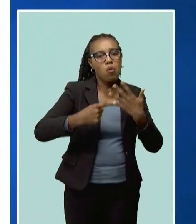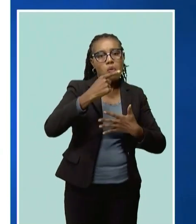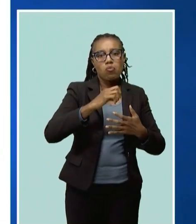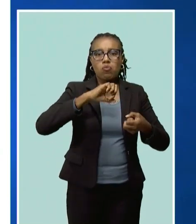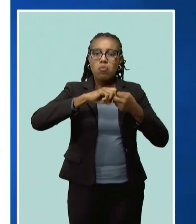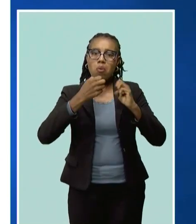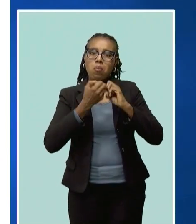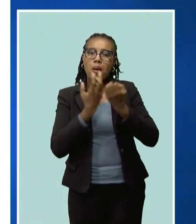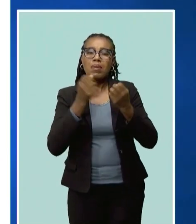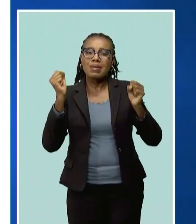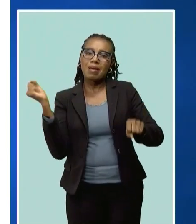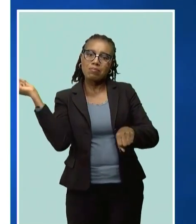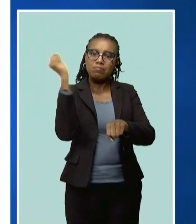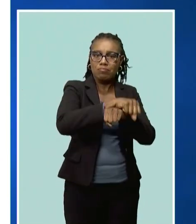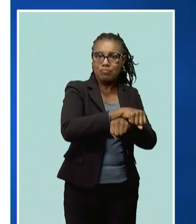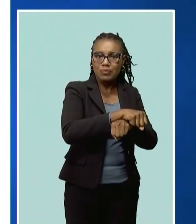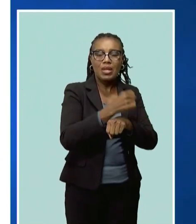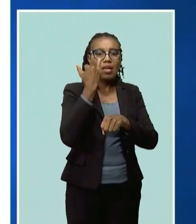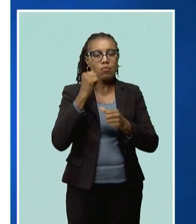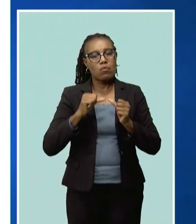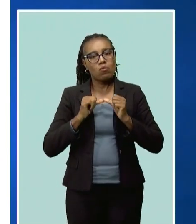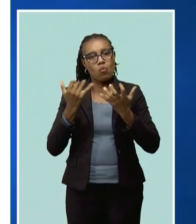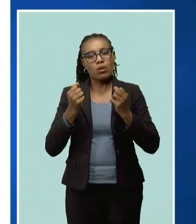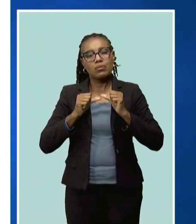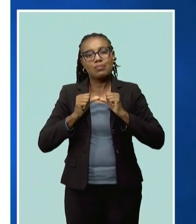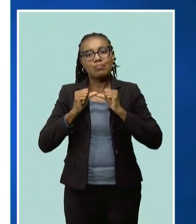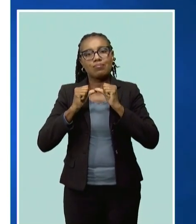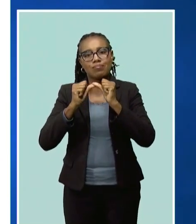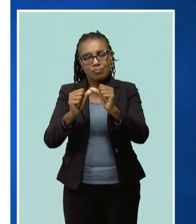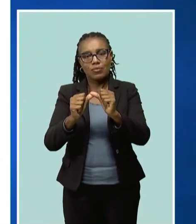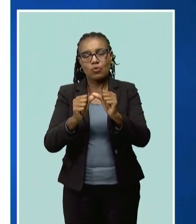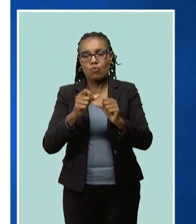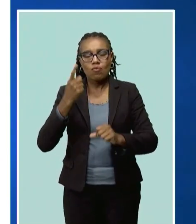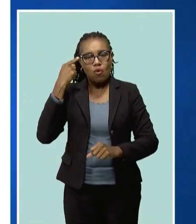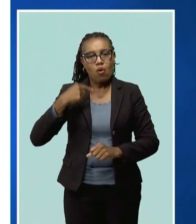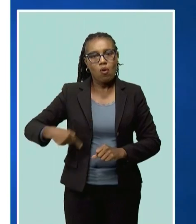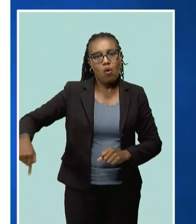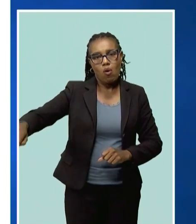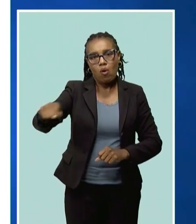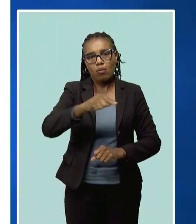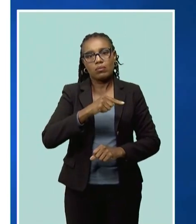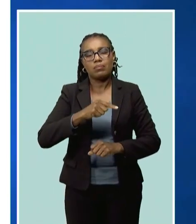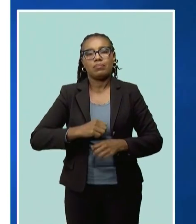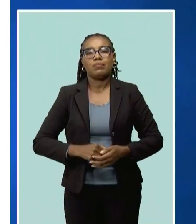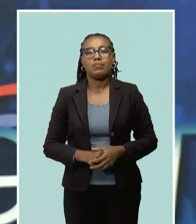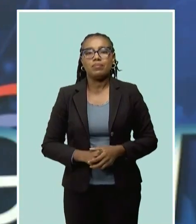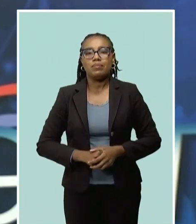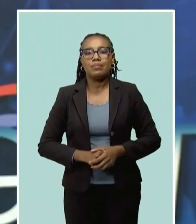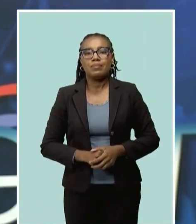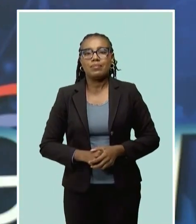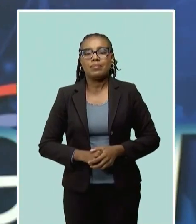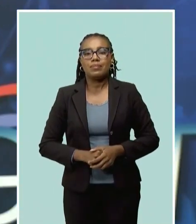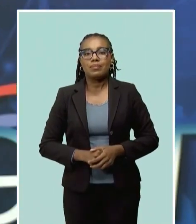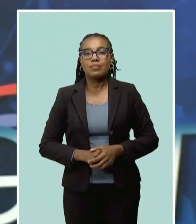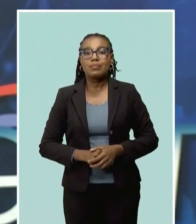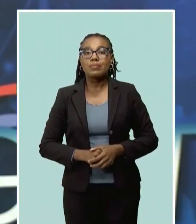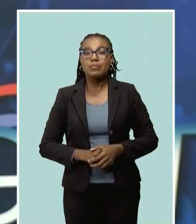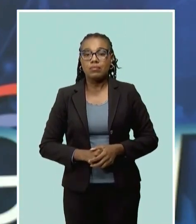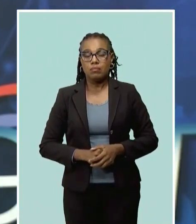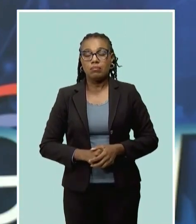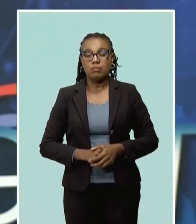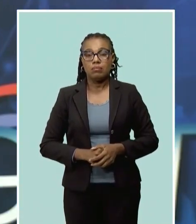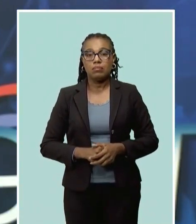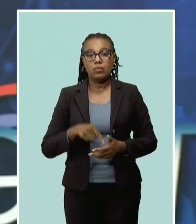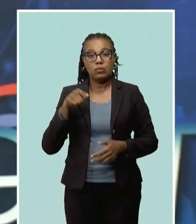if there is to be a last stand in the name of the majority of the world's people. The Barbadian leader